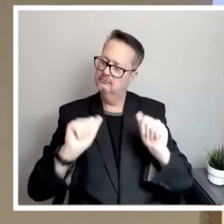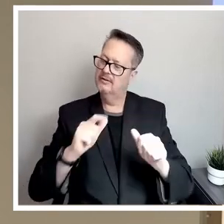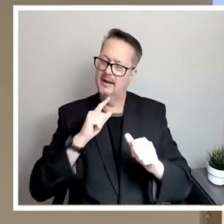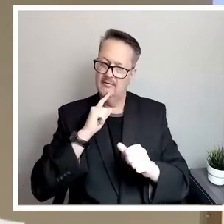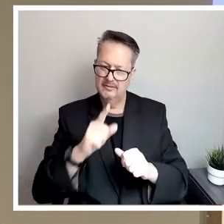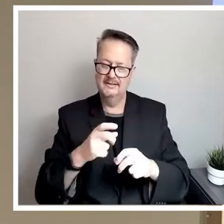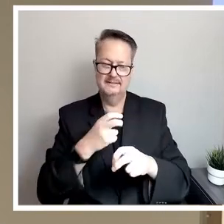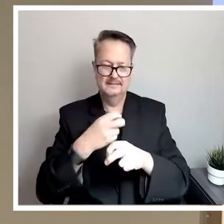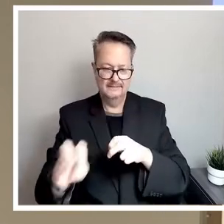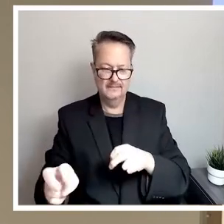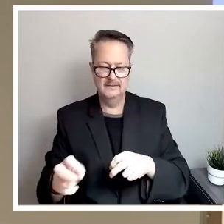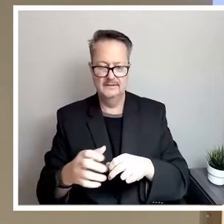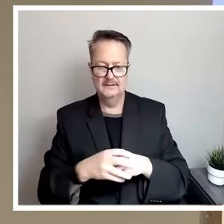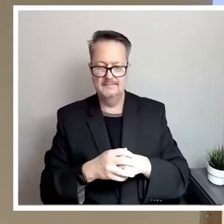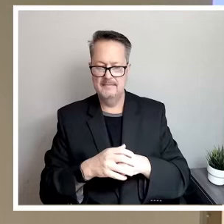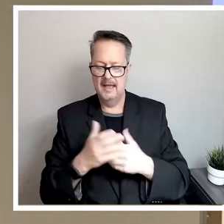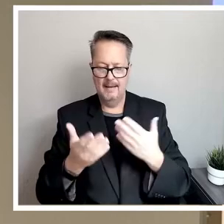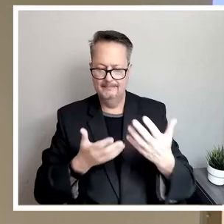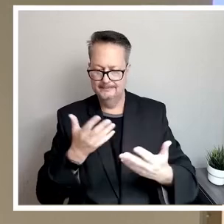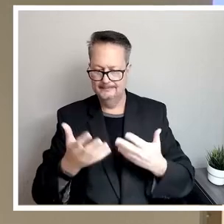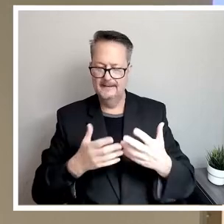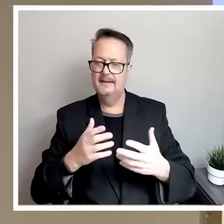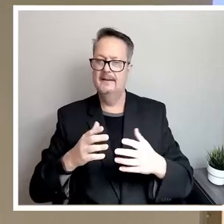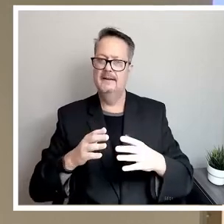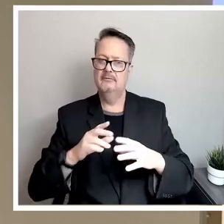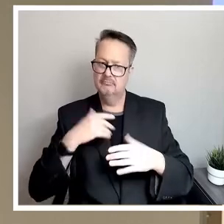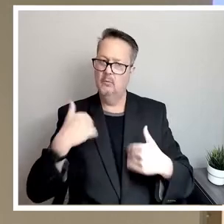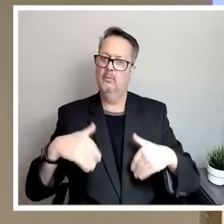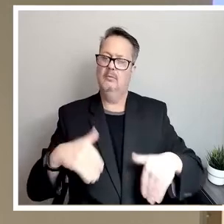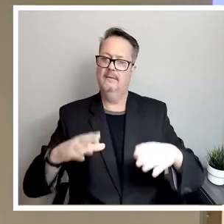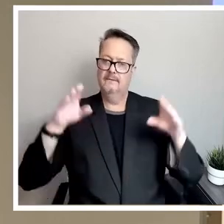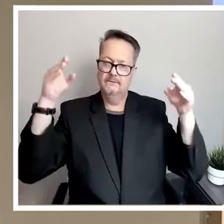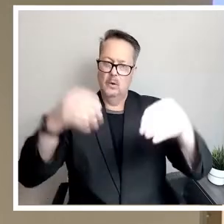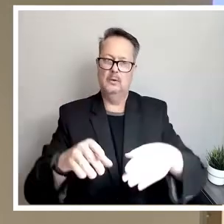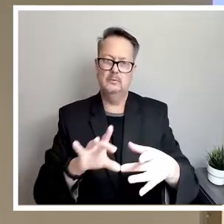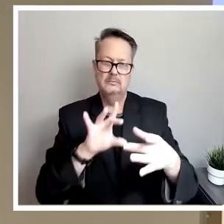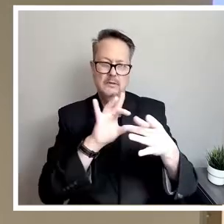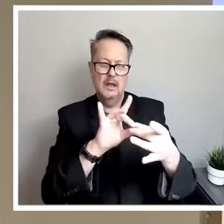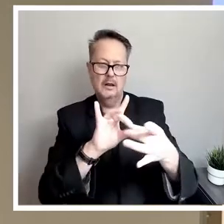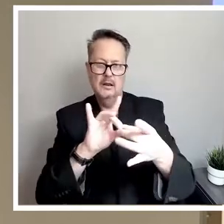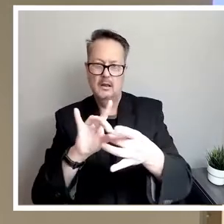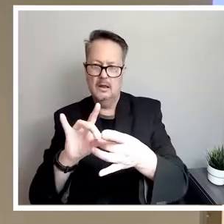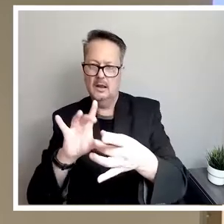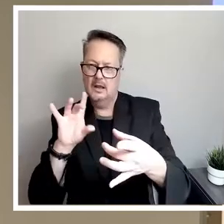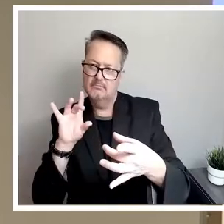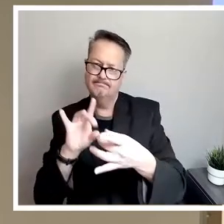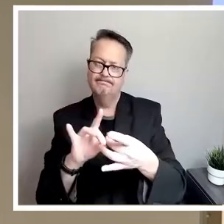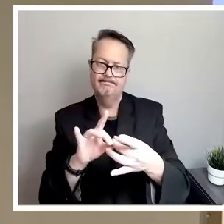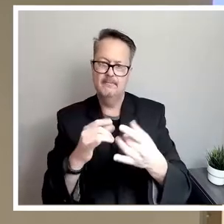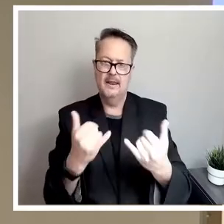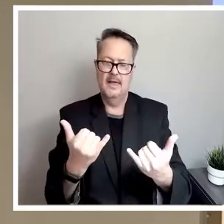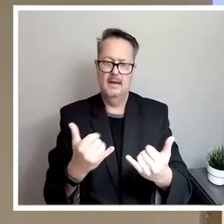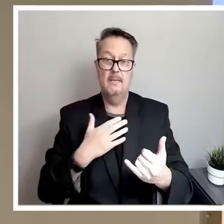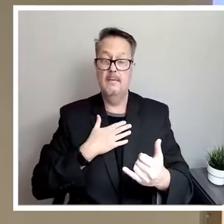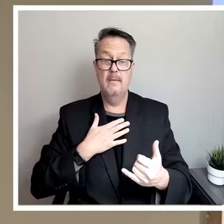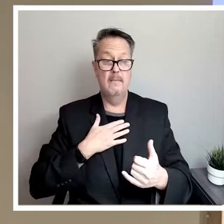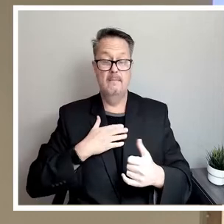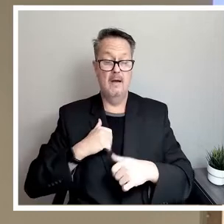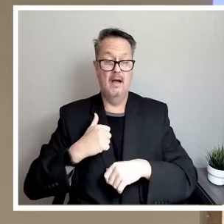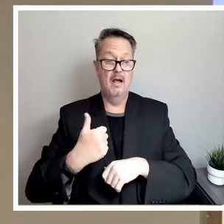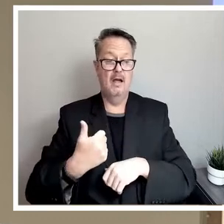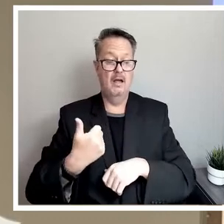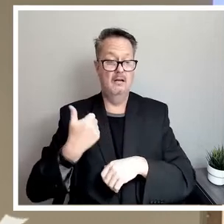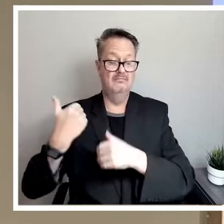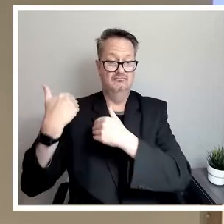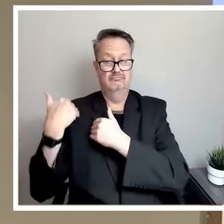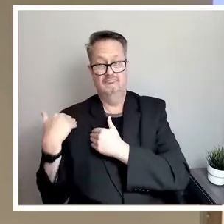very focused on connecting with right now. You know, my charge and part of the process